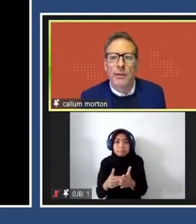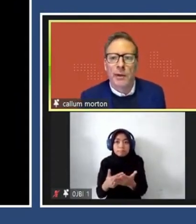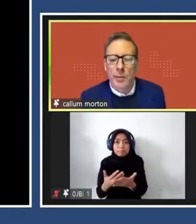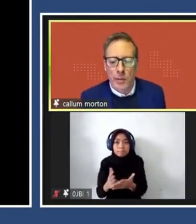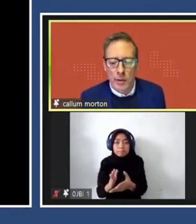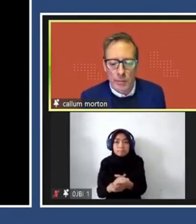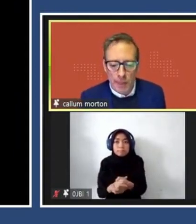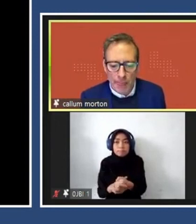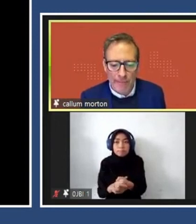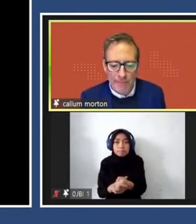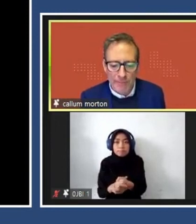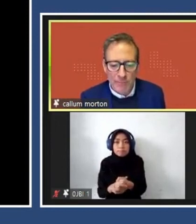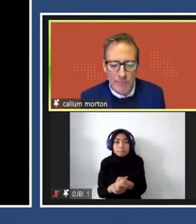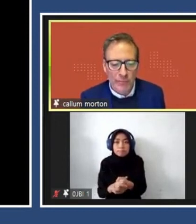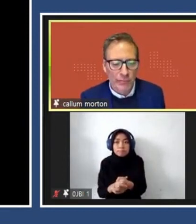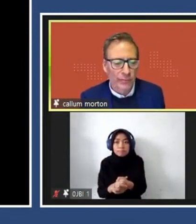overdone my welcome.